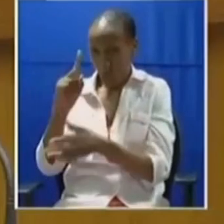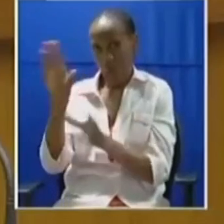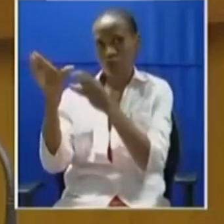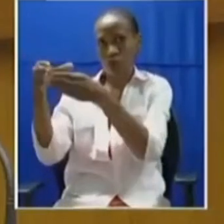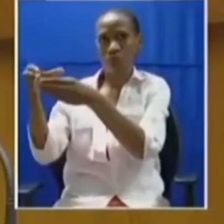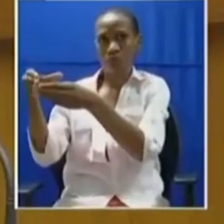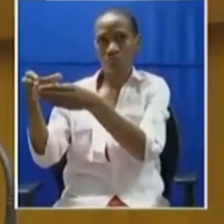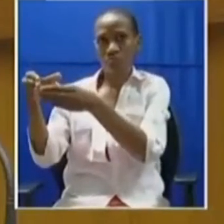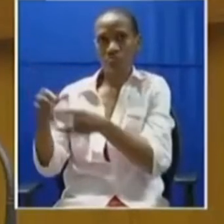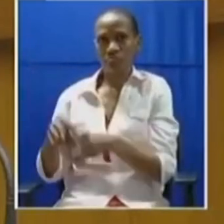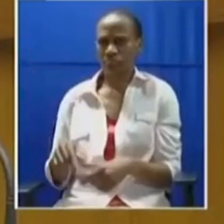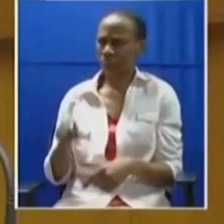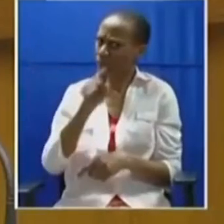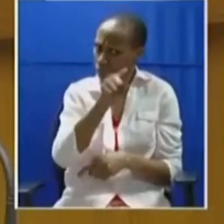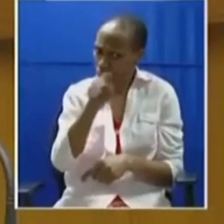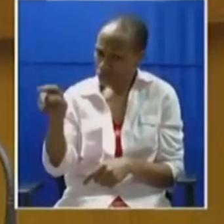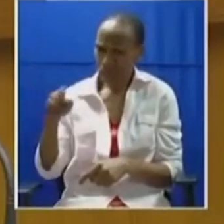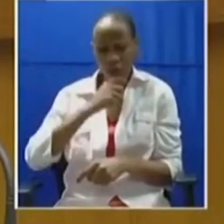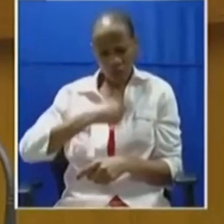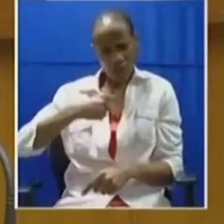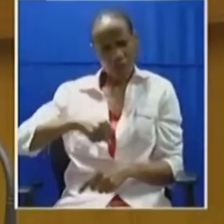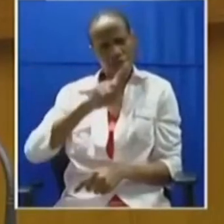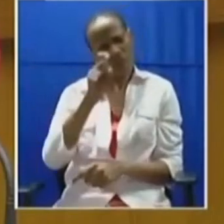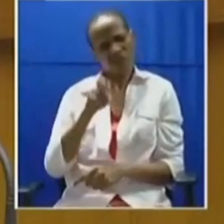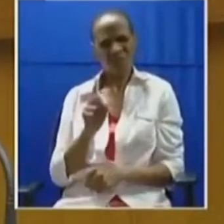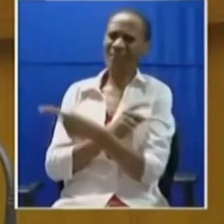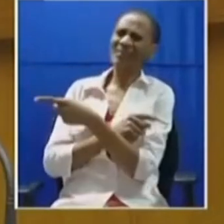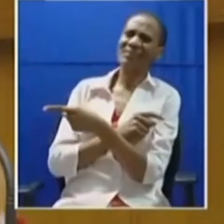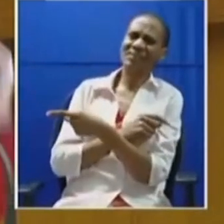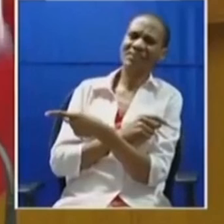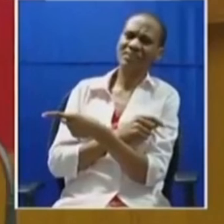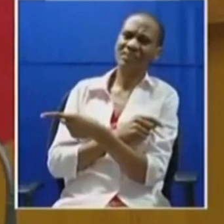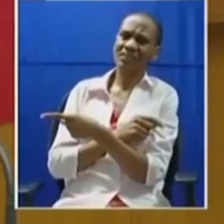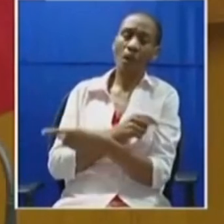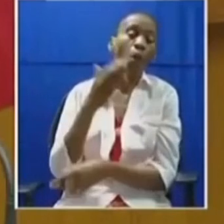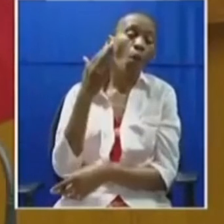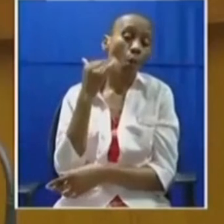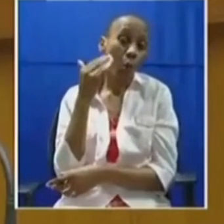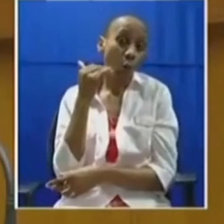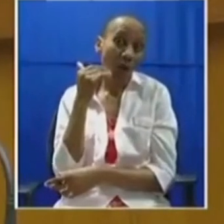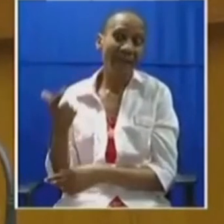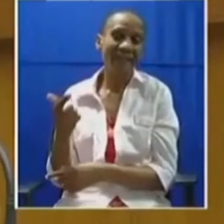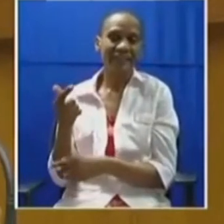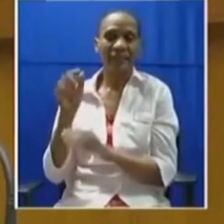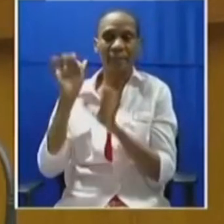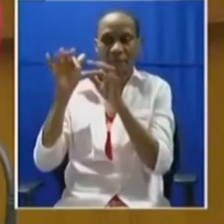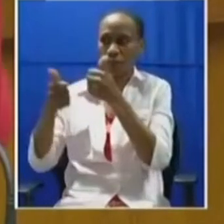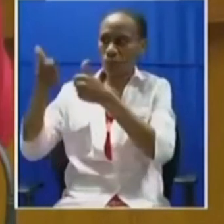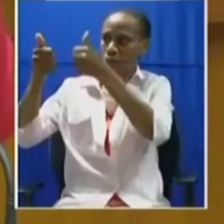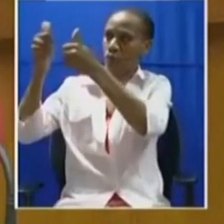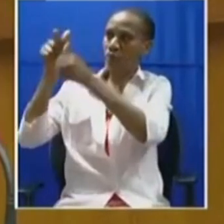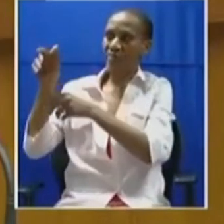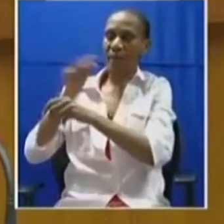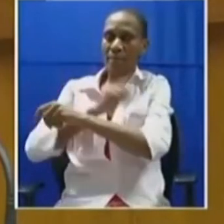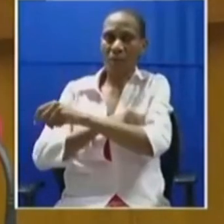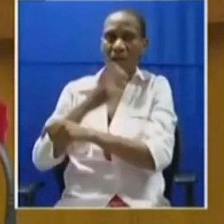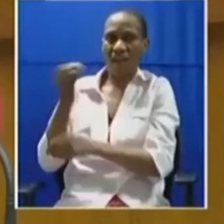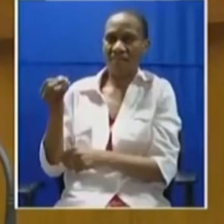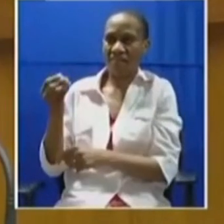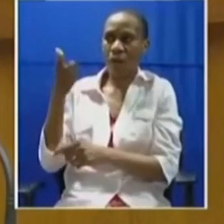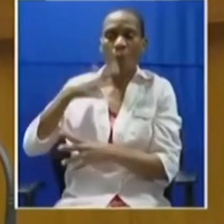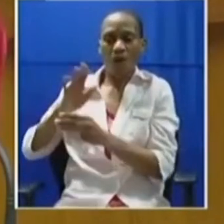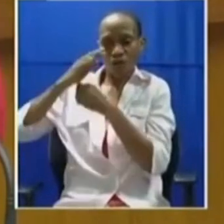And you ask yourself, what is this? This is white privilege. This is in defense